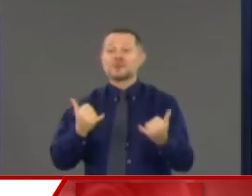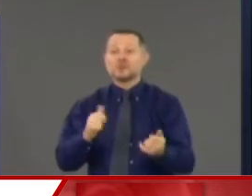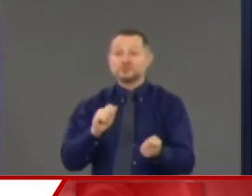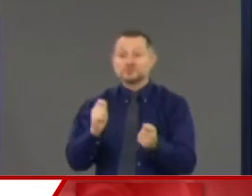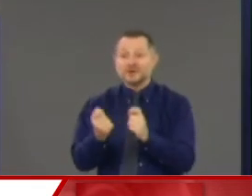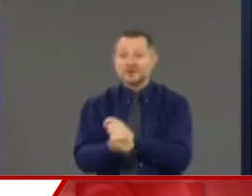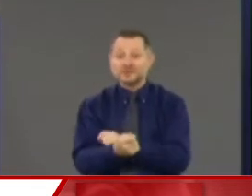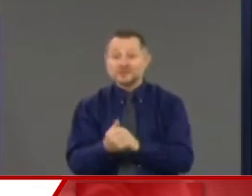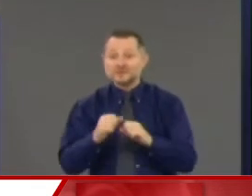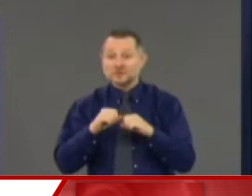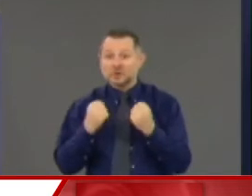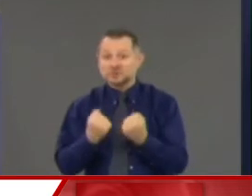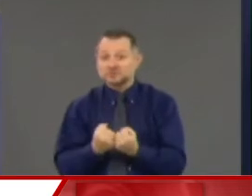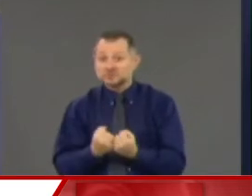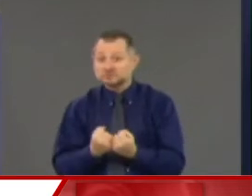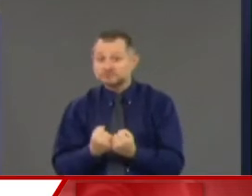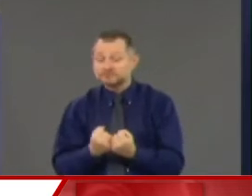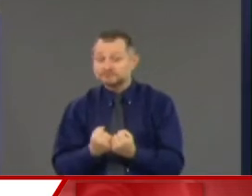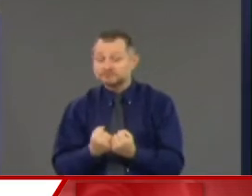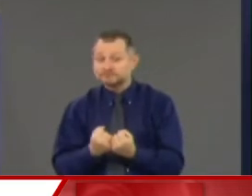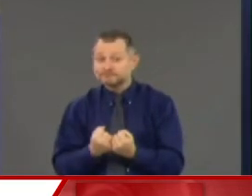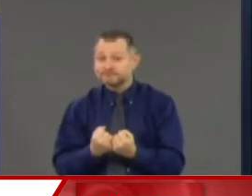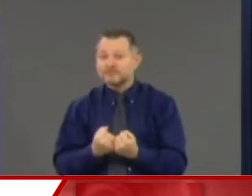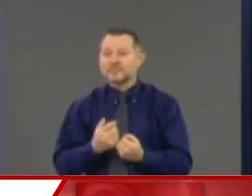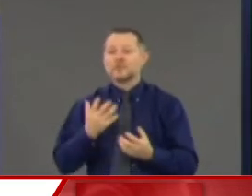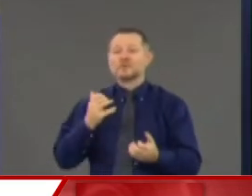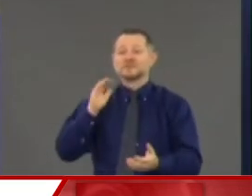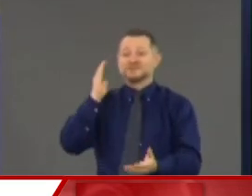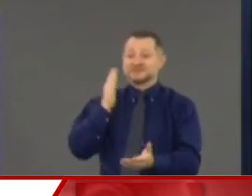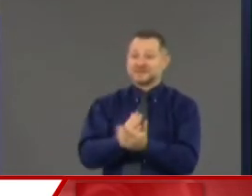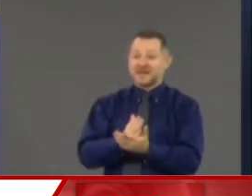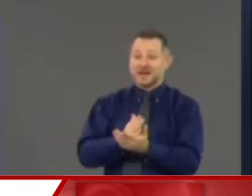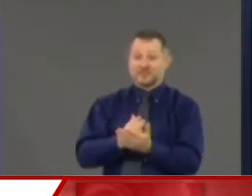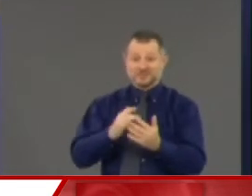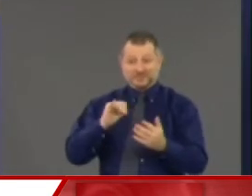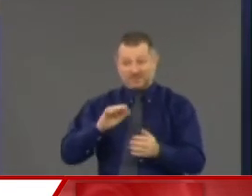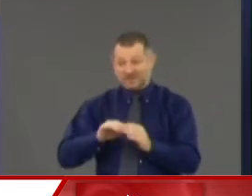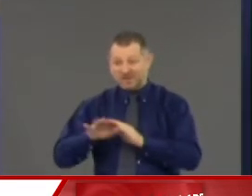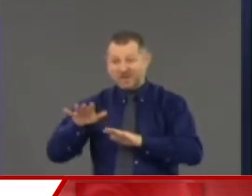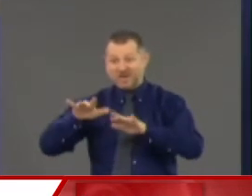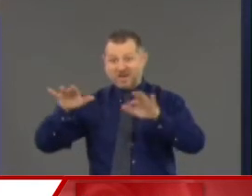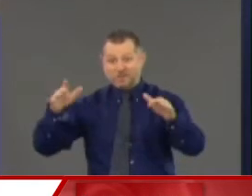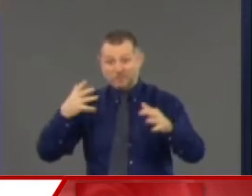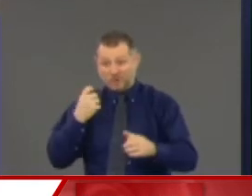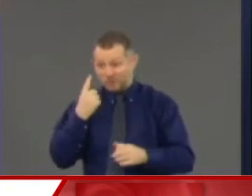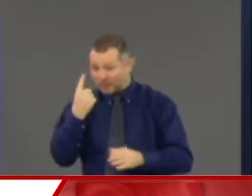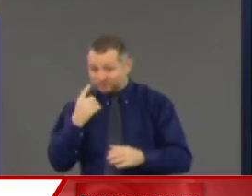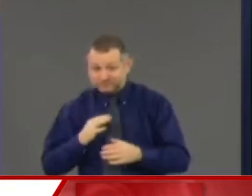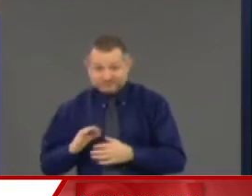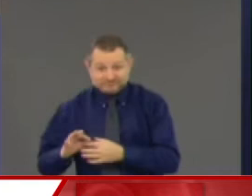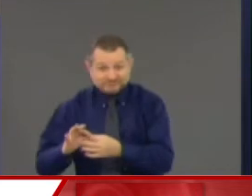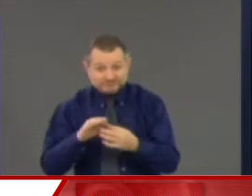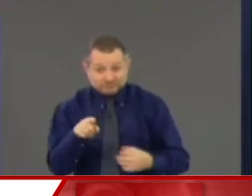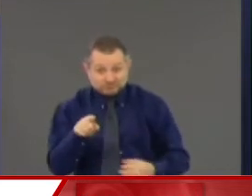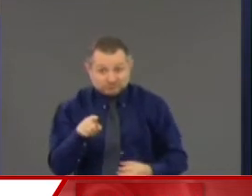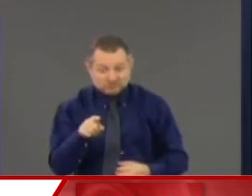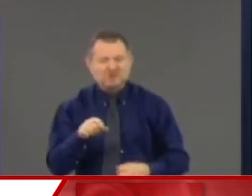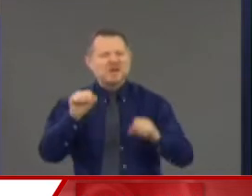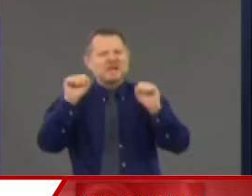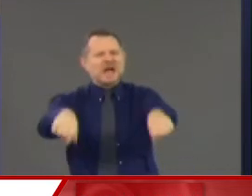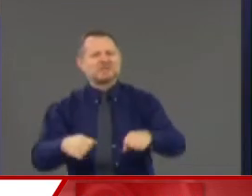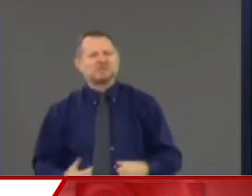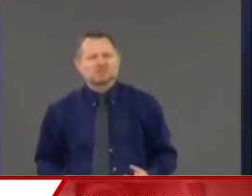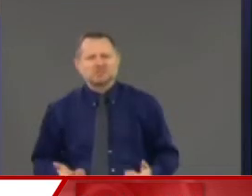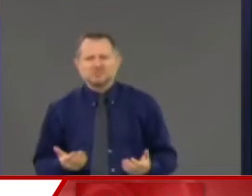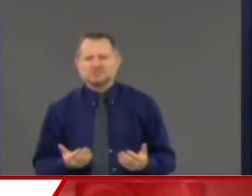You want to end the tale of two cities? You want to make it one America? You can do that. Just the